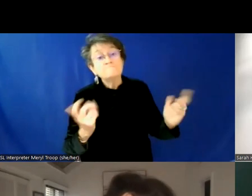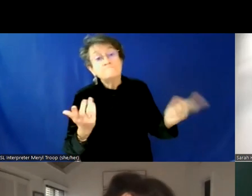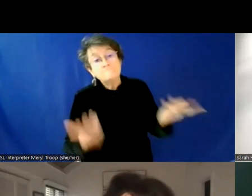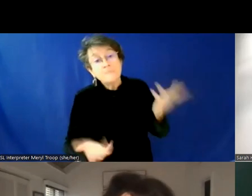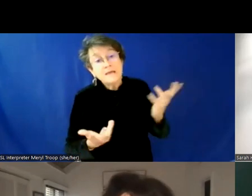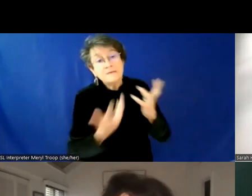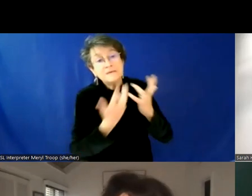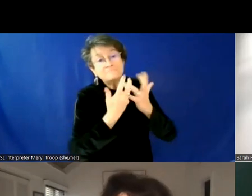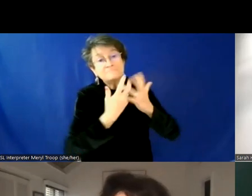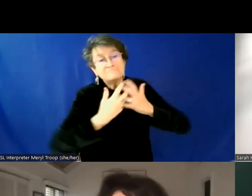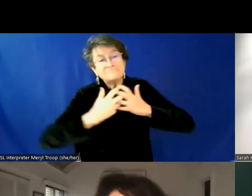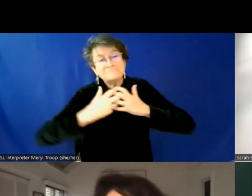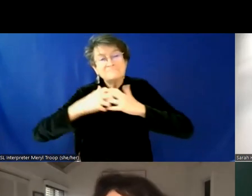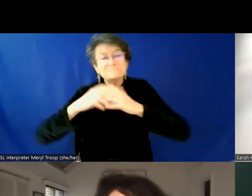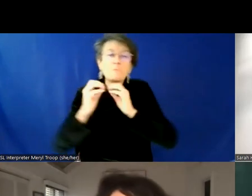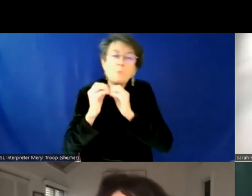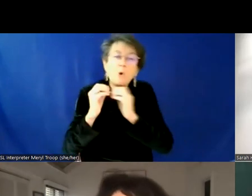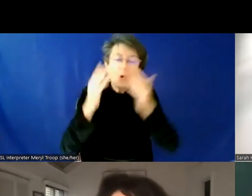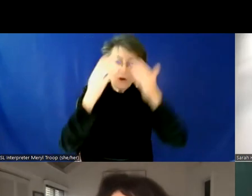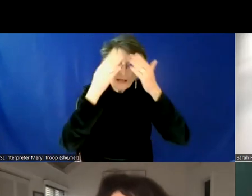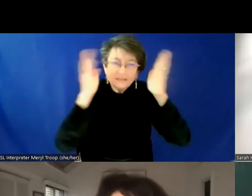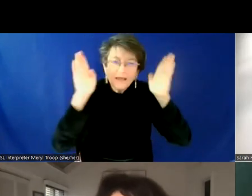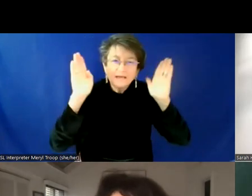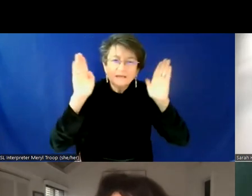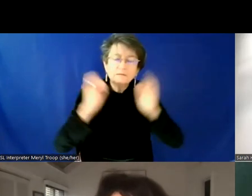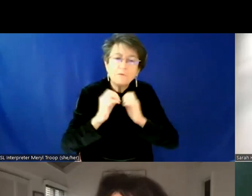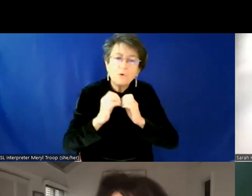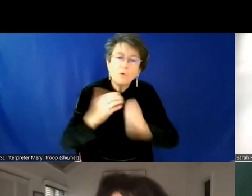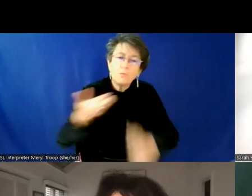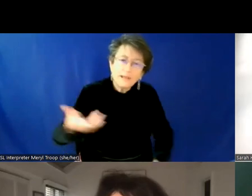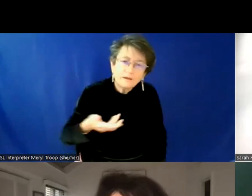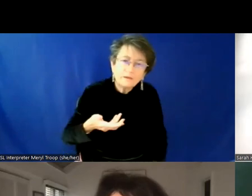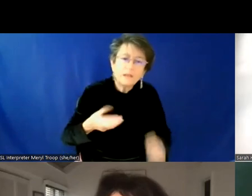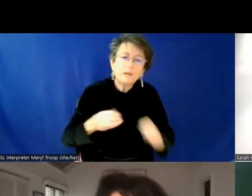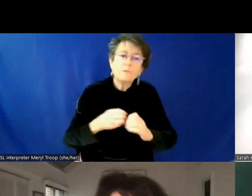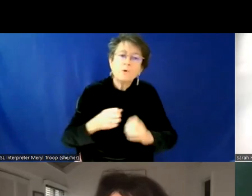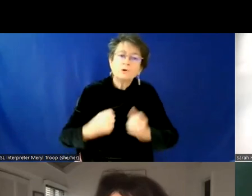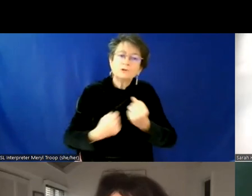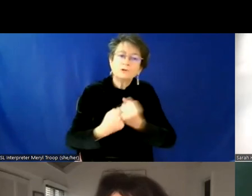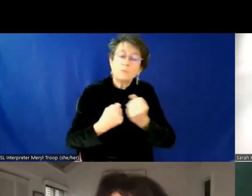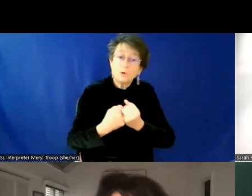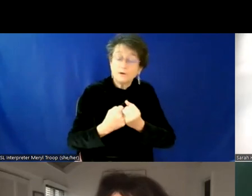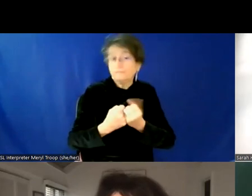enlightened or more welcoming, supportive realm. So I don't know, just, just a thought there.